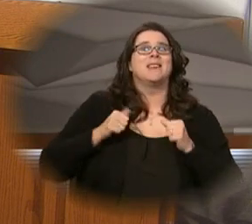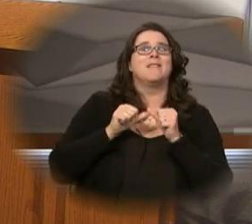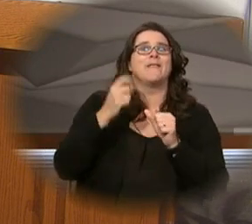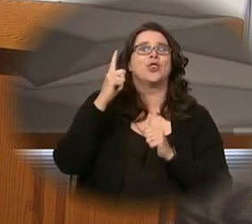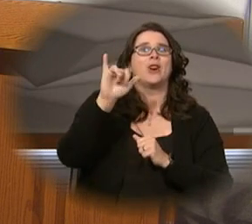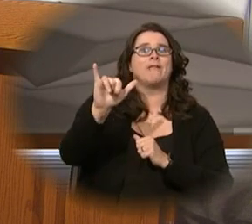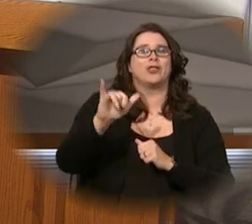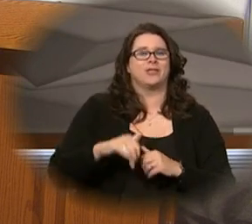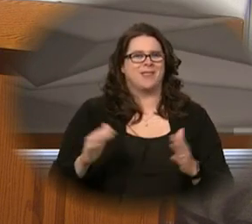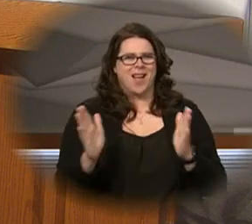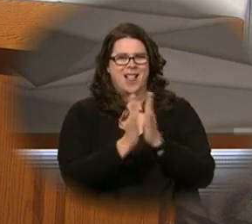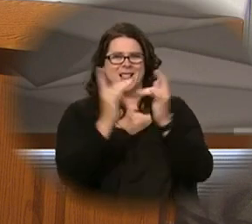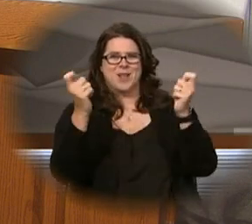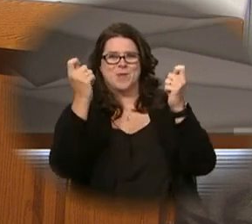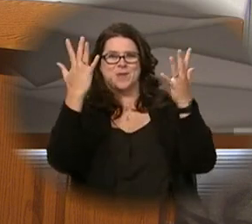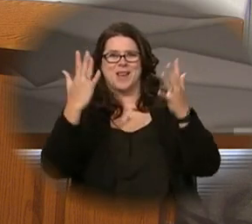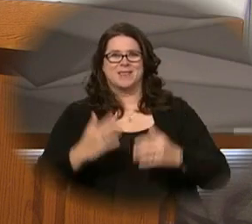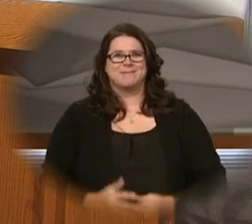Alleluia.